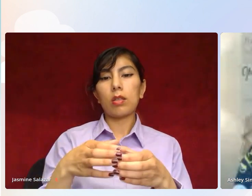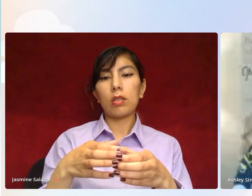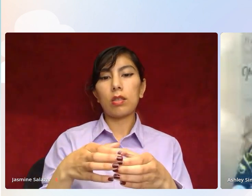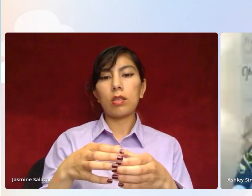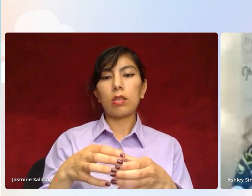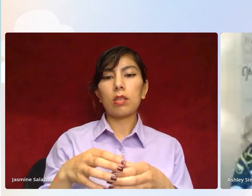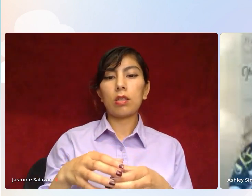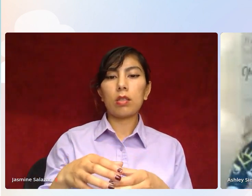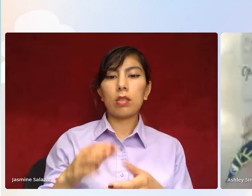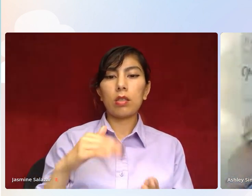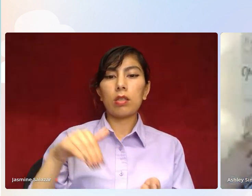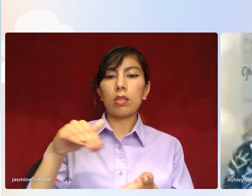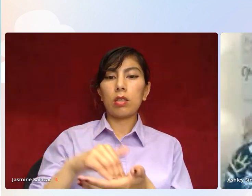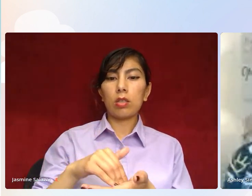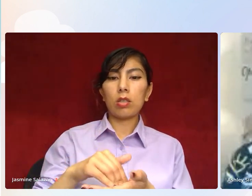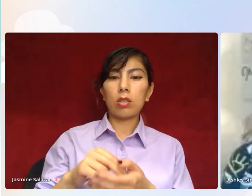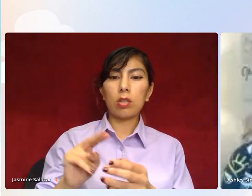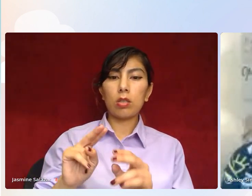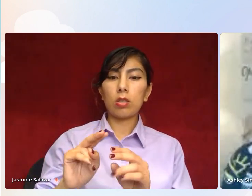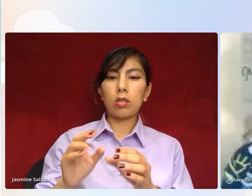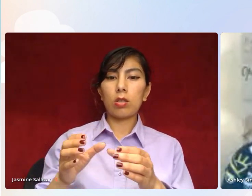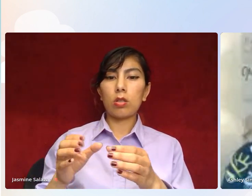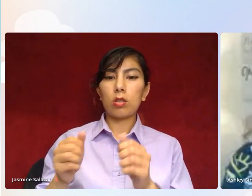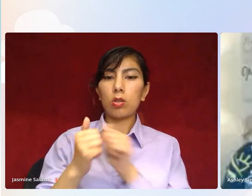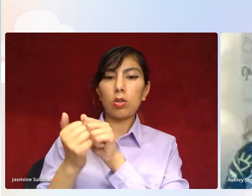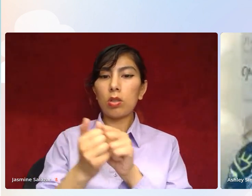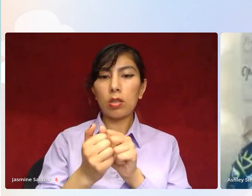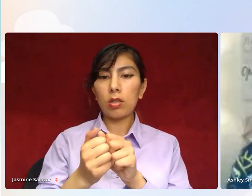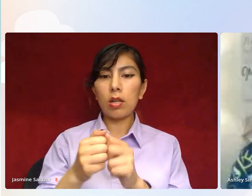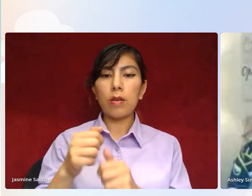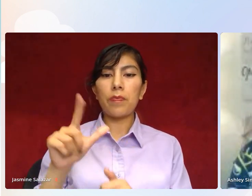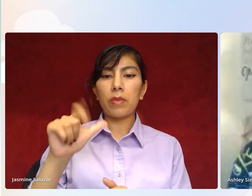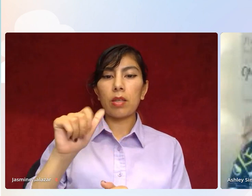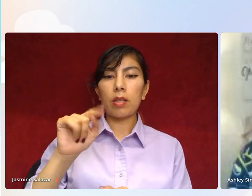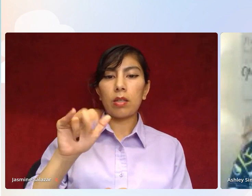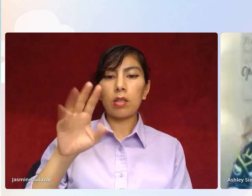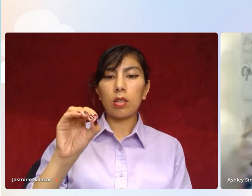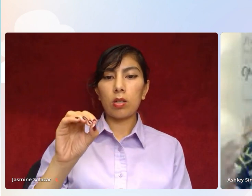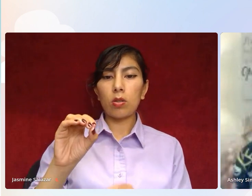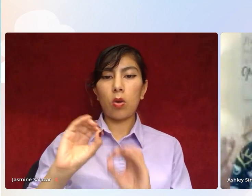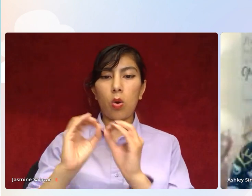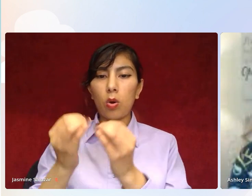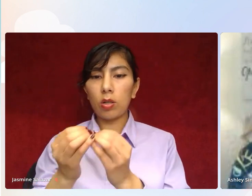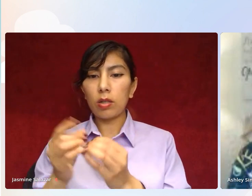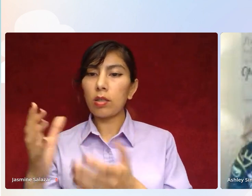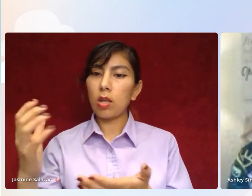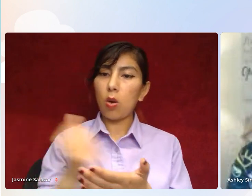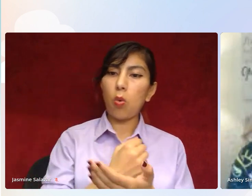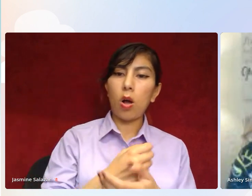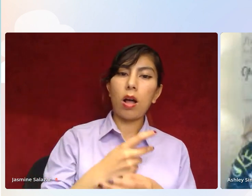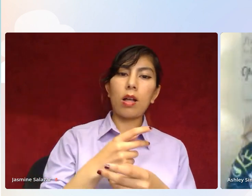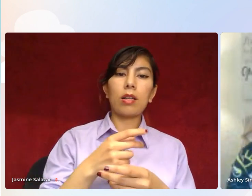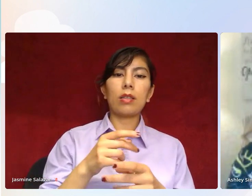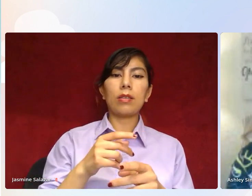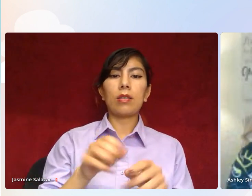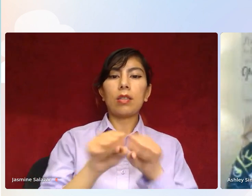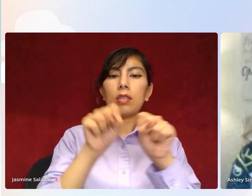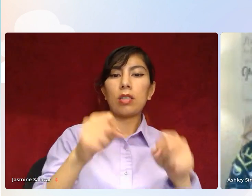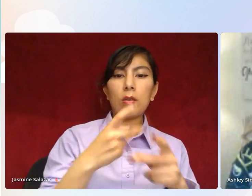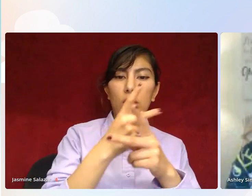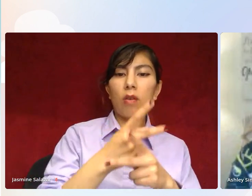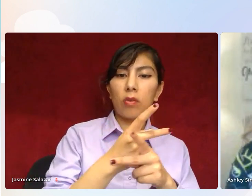Central Unido Latino Americano organization. They've won the system of care start award organization